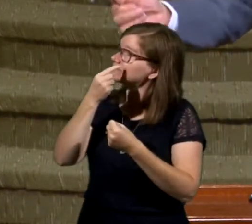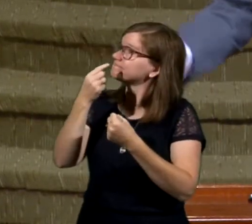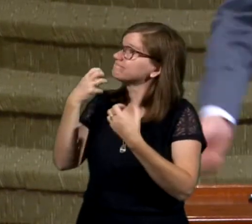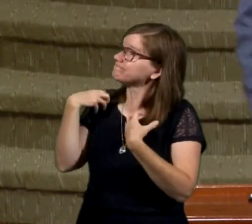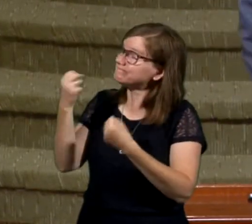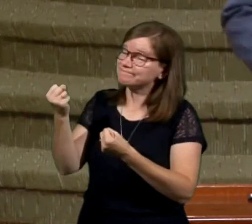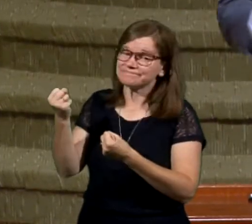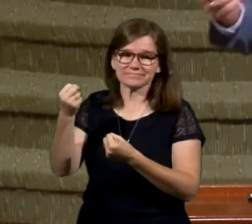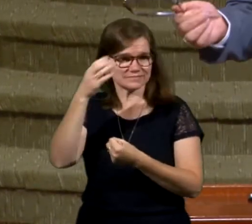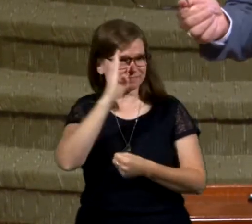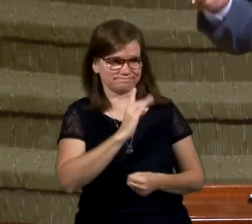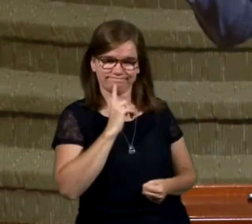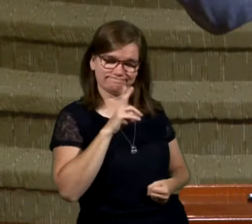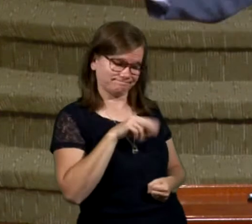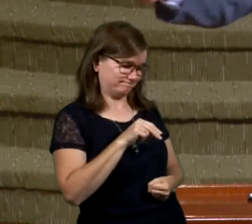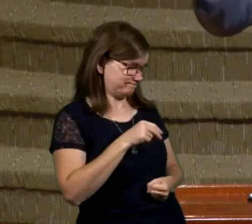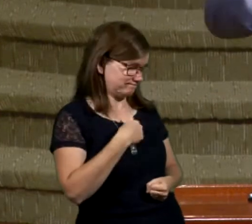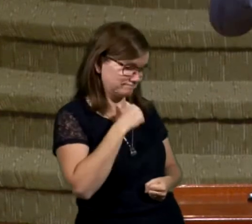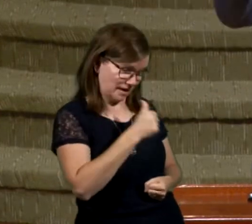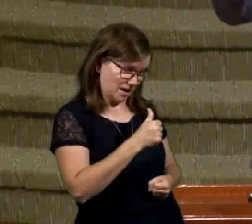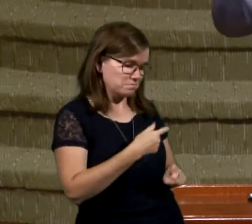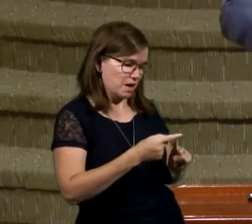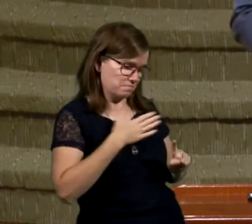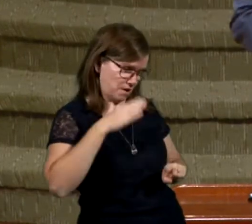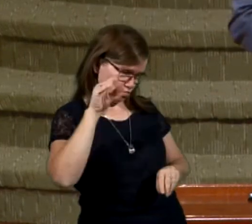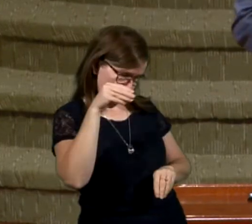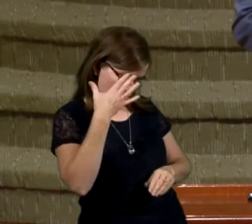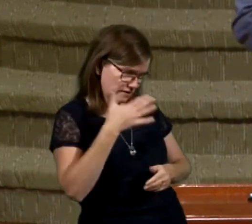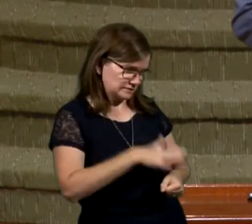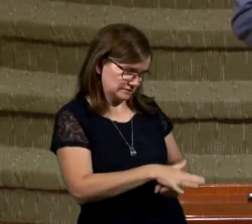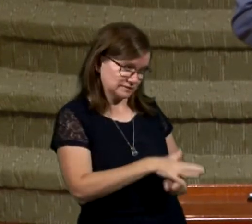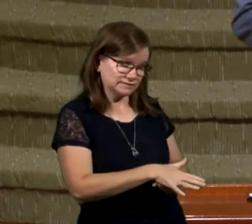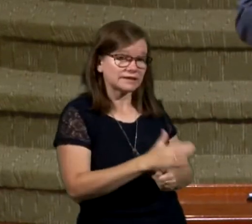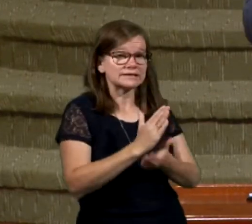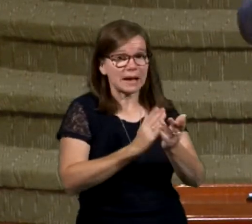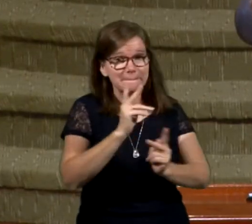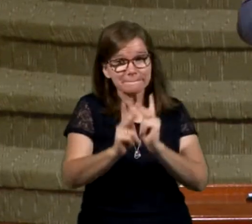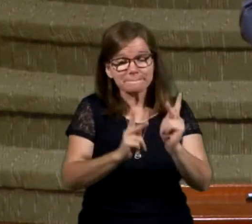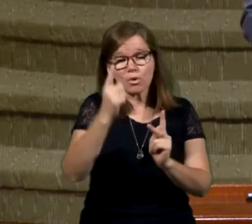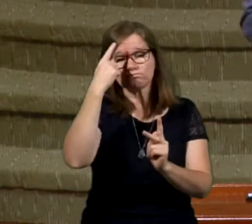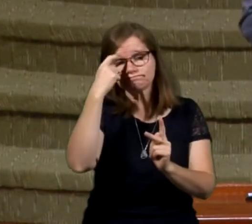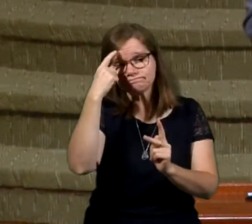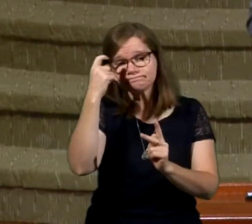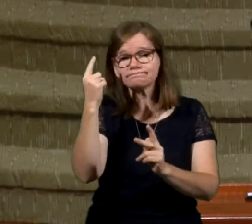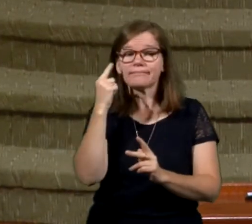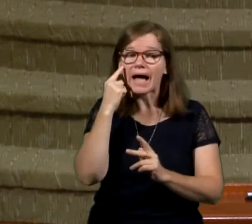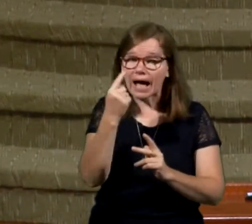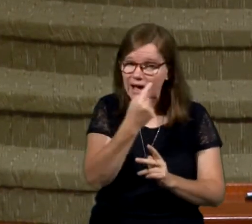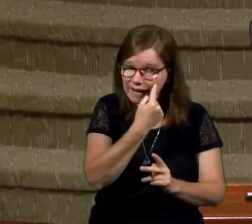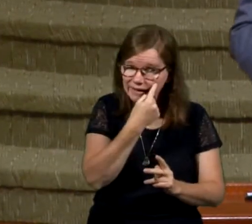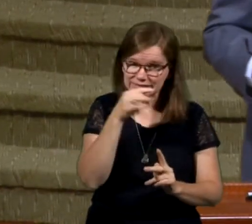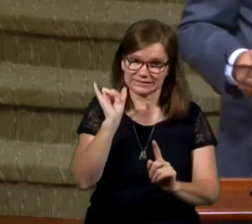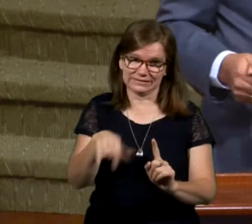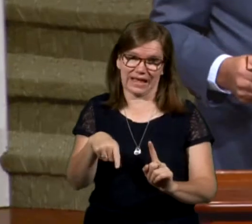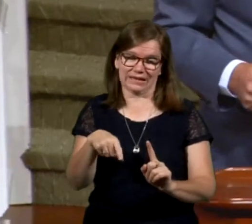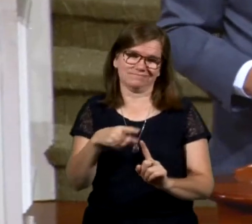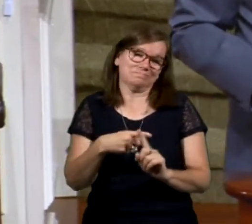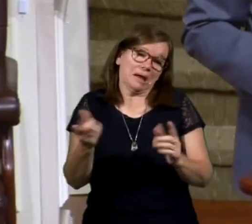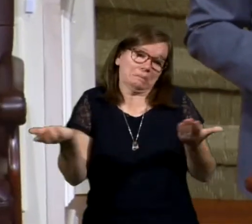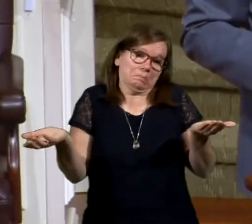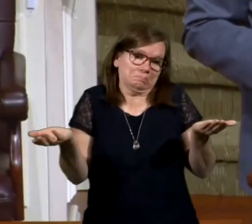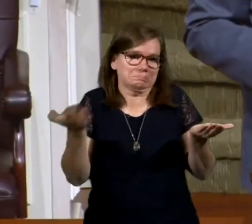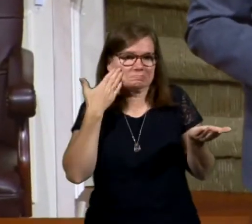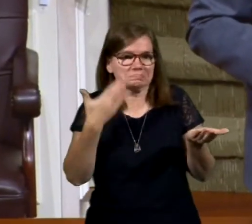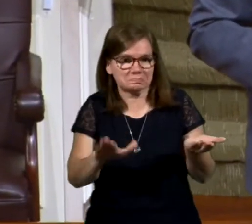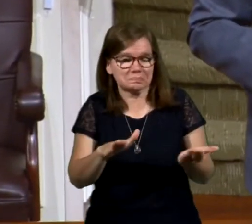you know, I'm not going to heal you, but my grace is sufficient. Some people believe it might have been his eyesight. I don't know for sure about that. But we do see something